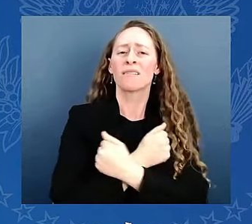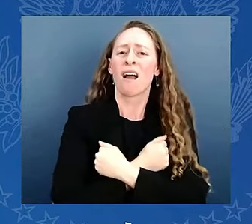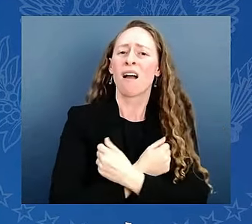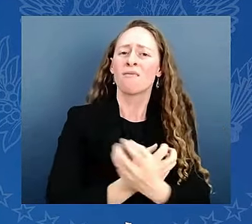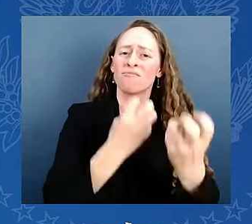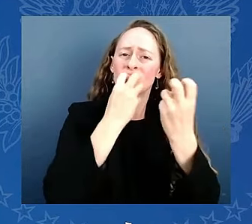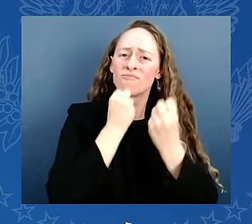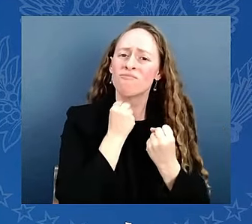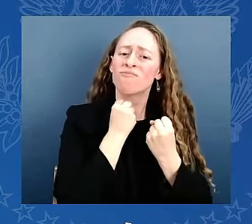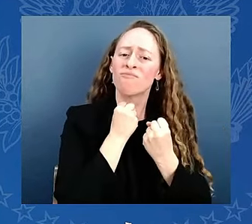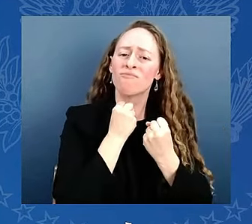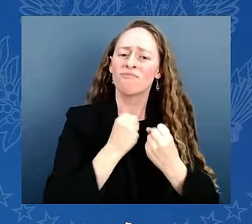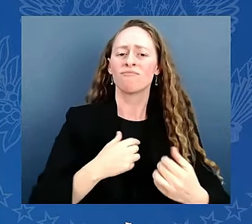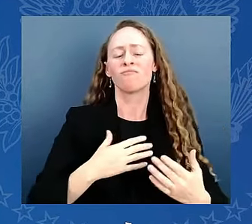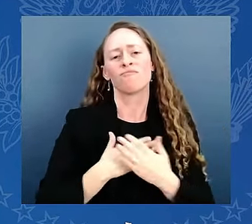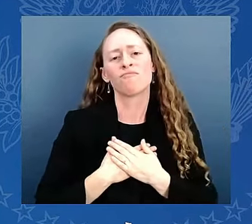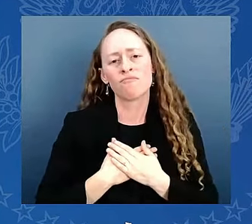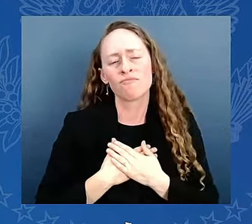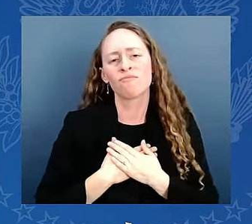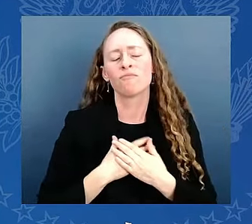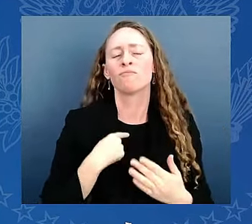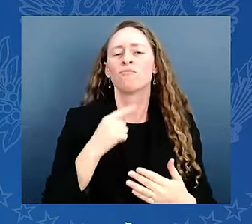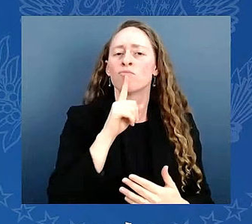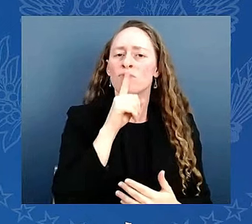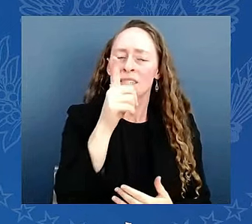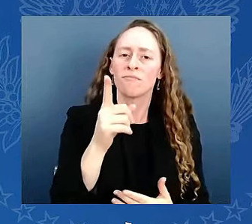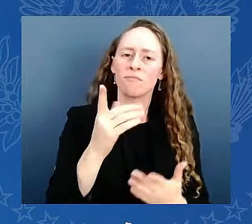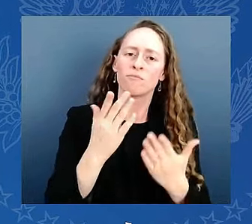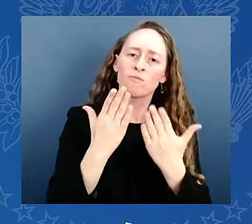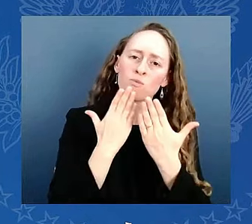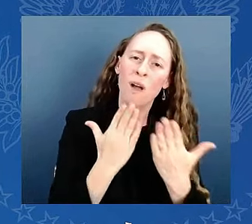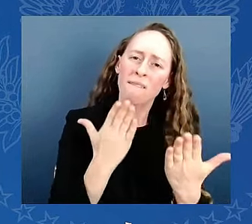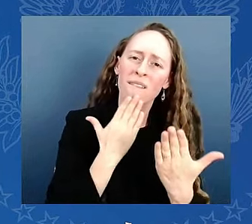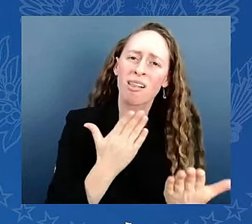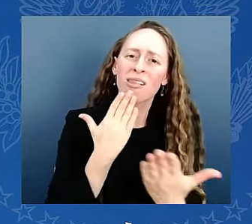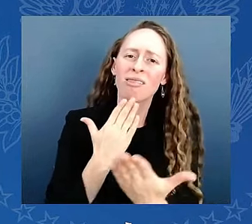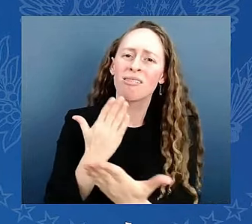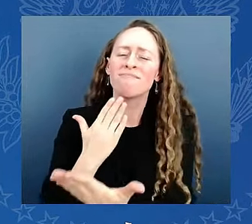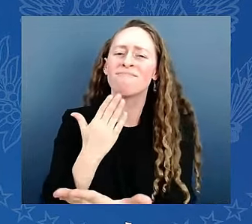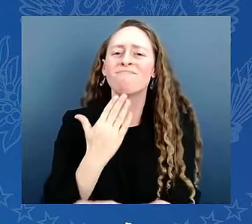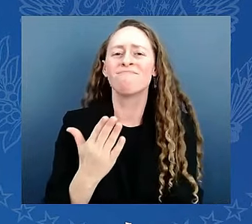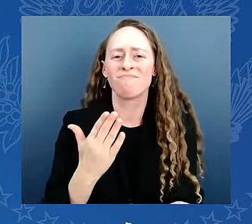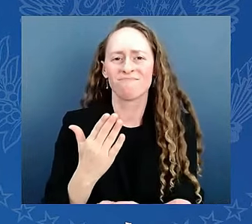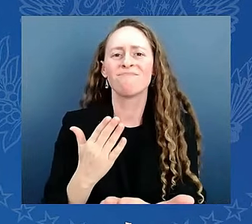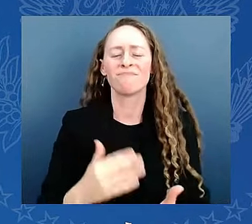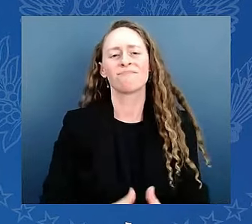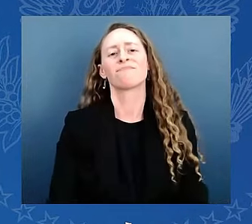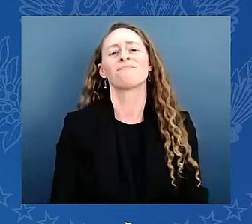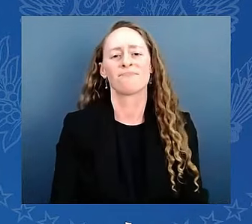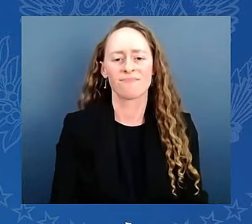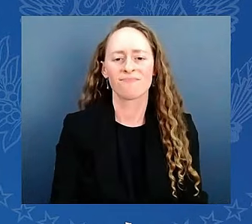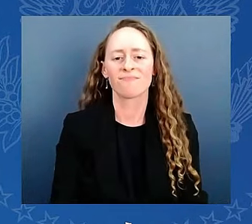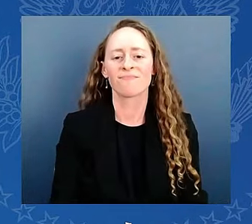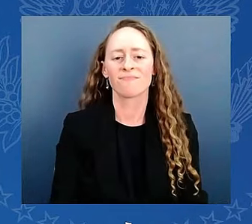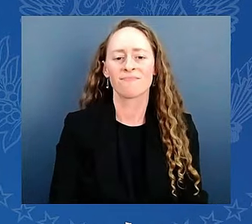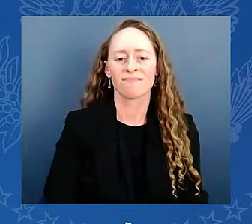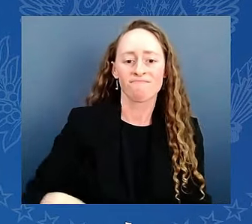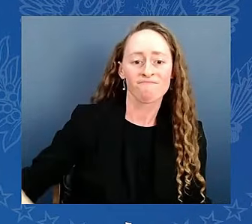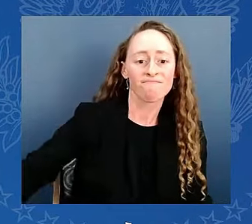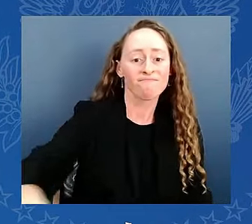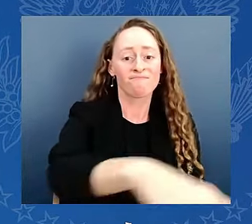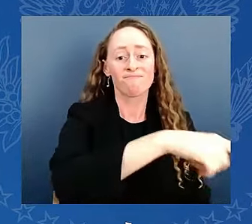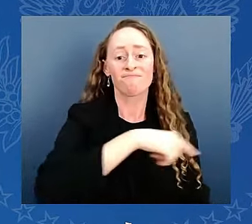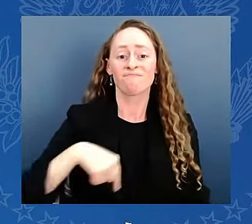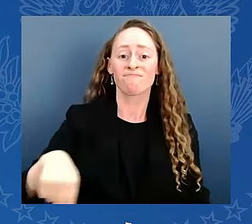of you. The great thing about America is here, kings and dictators do not rule, the